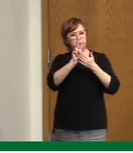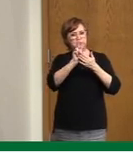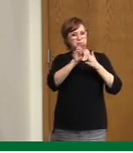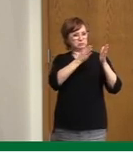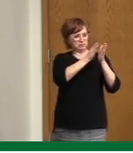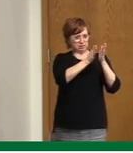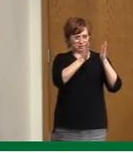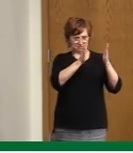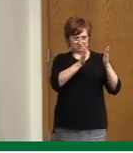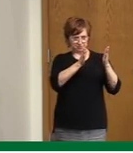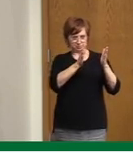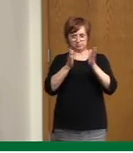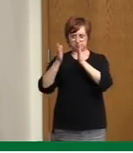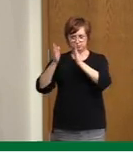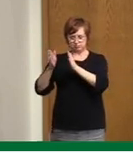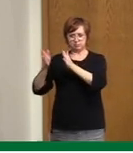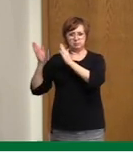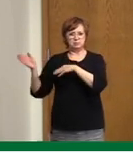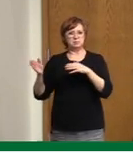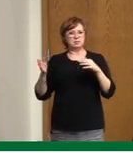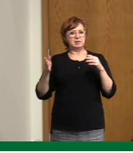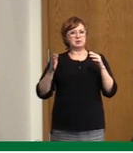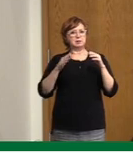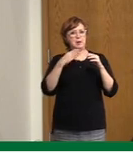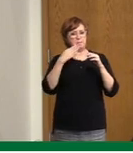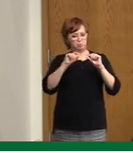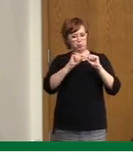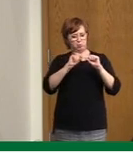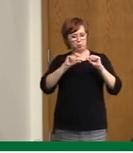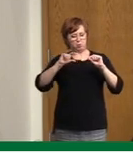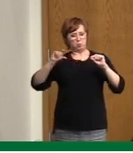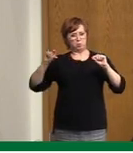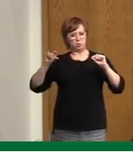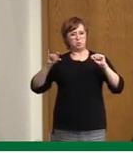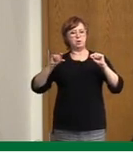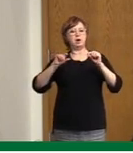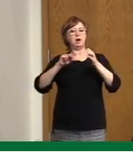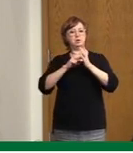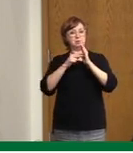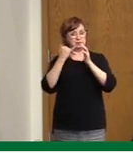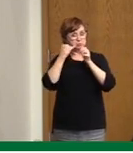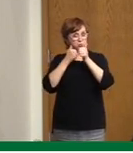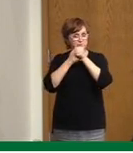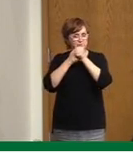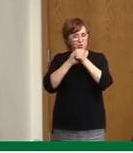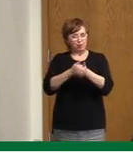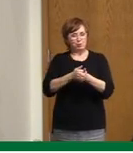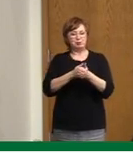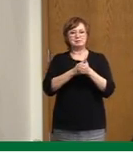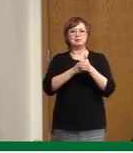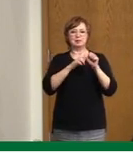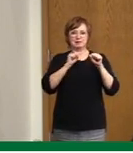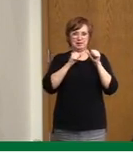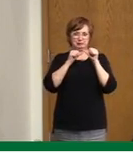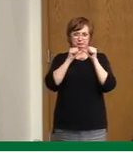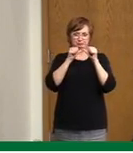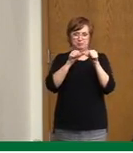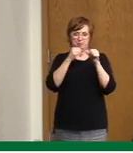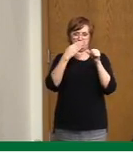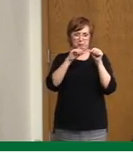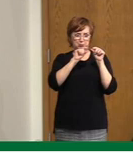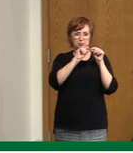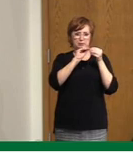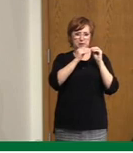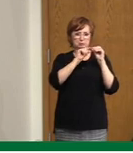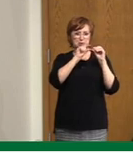can bring our case numbers down in December to below 400, which is important, but we still need to hold the course, otherwise the